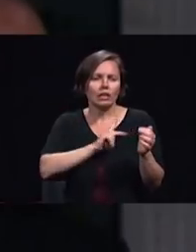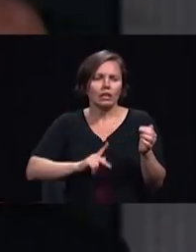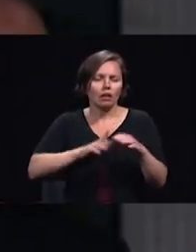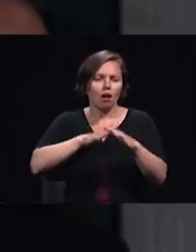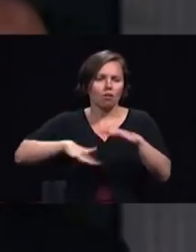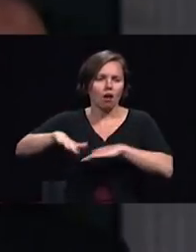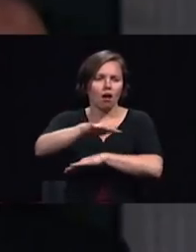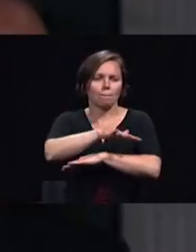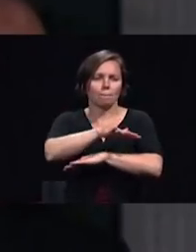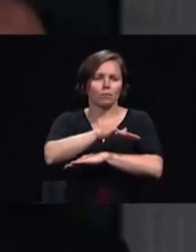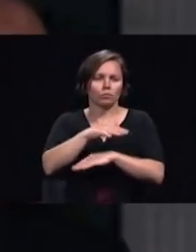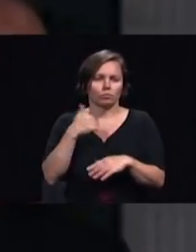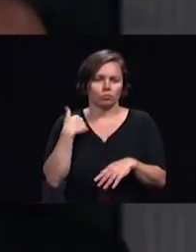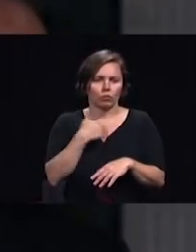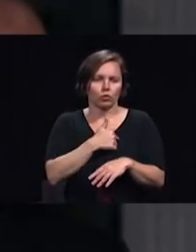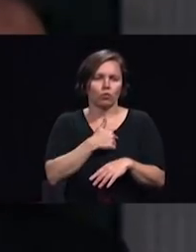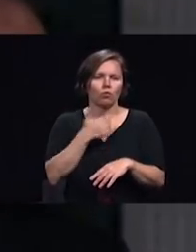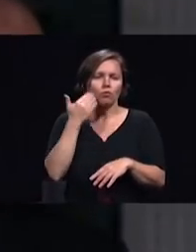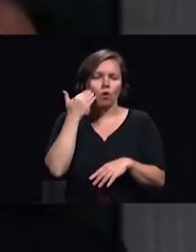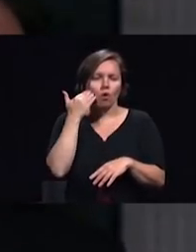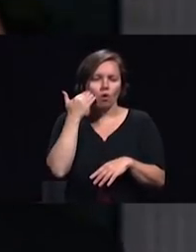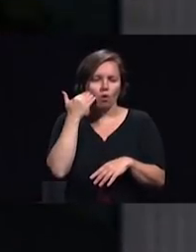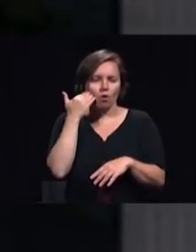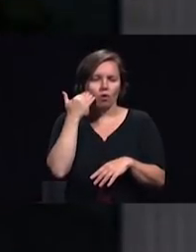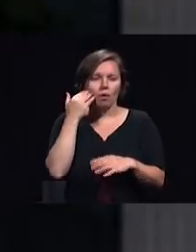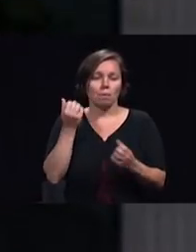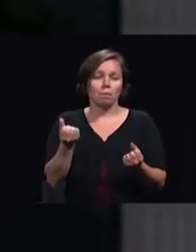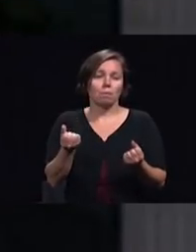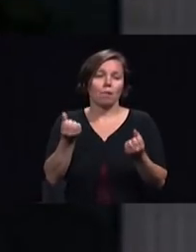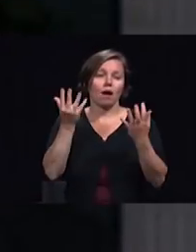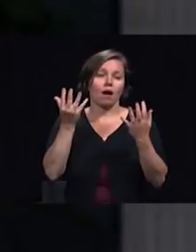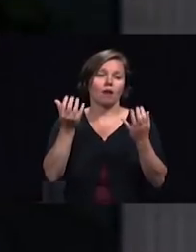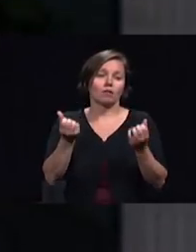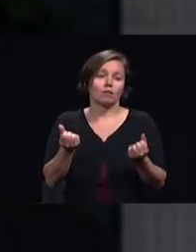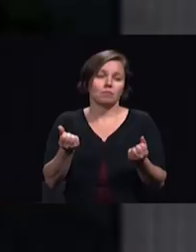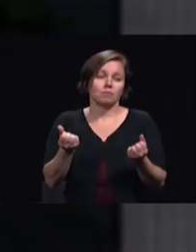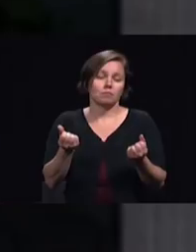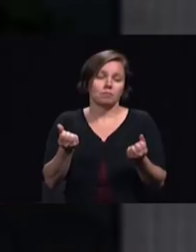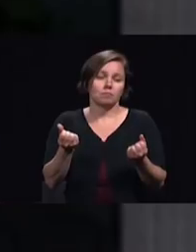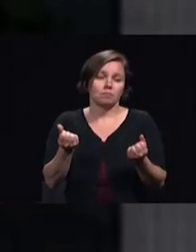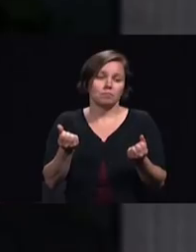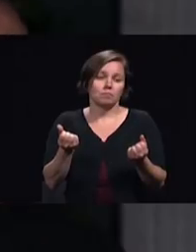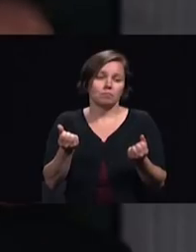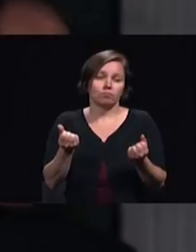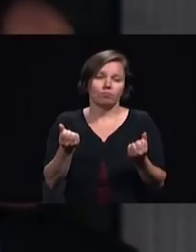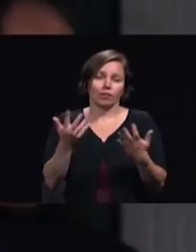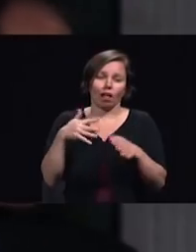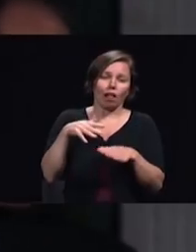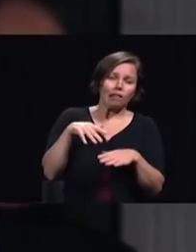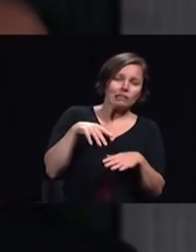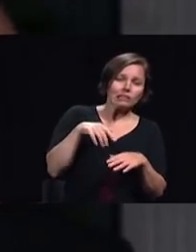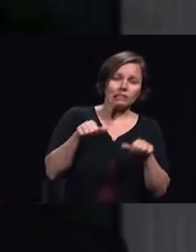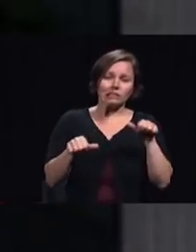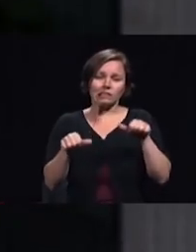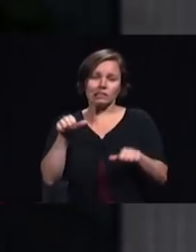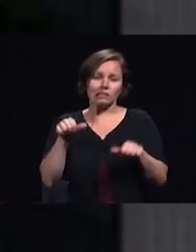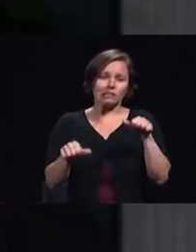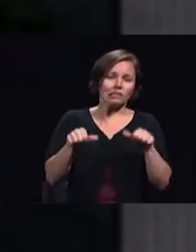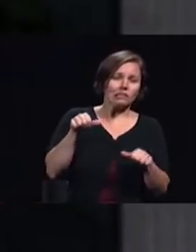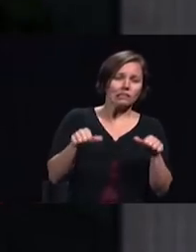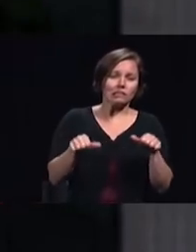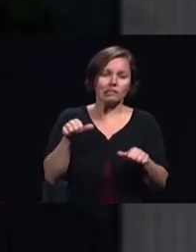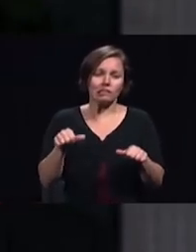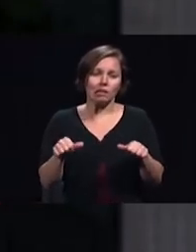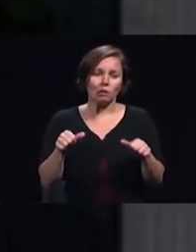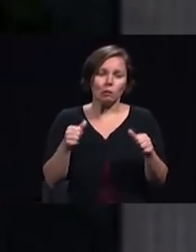that there are many many on the verge of the kingdom waiting only to be